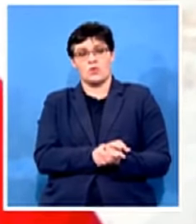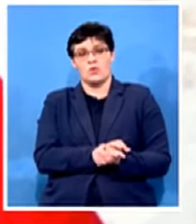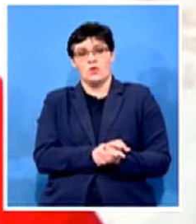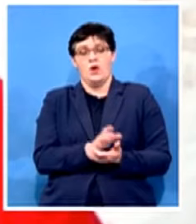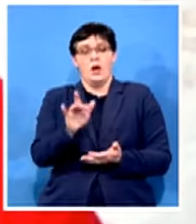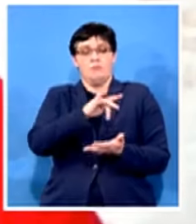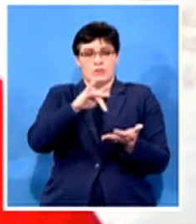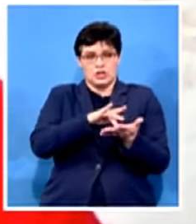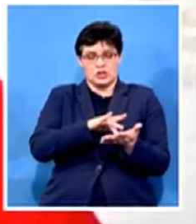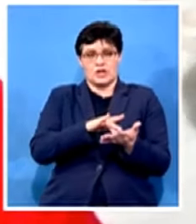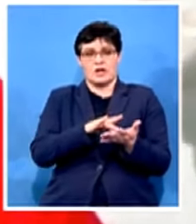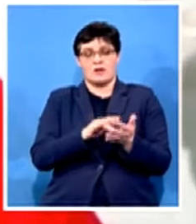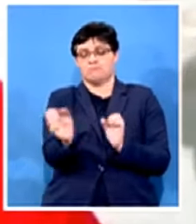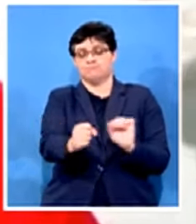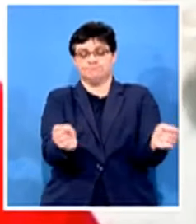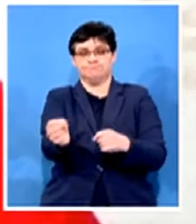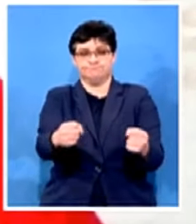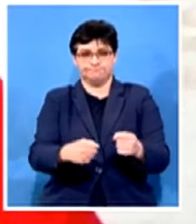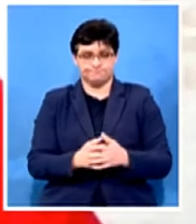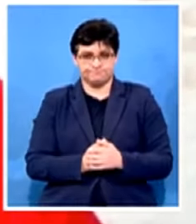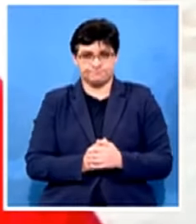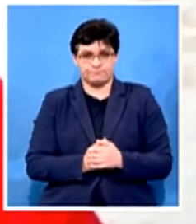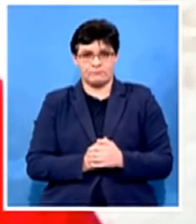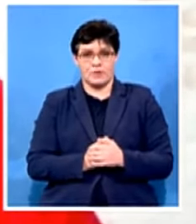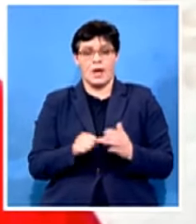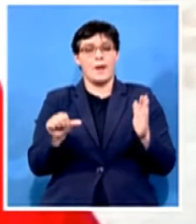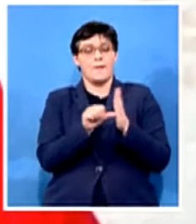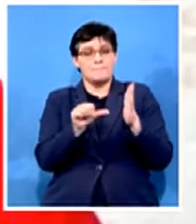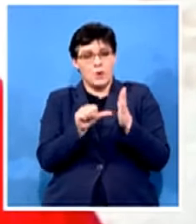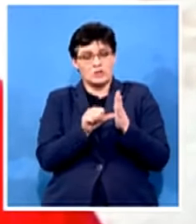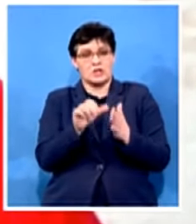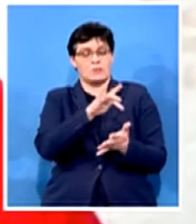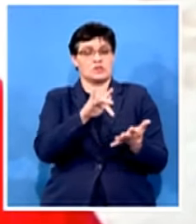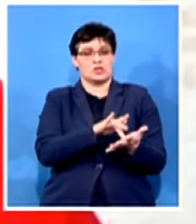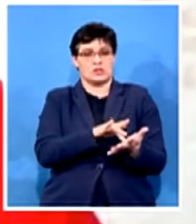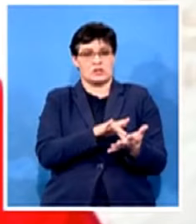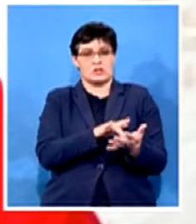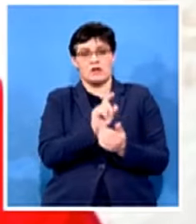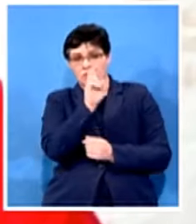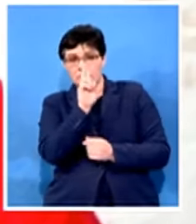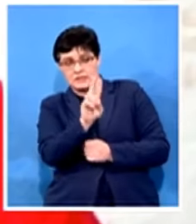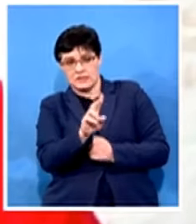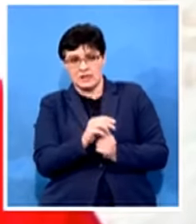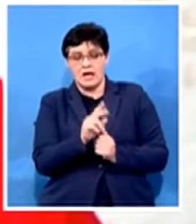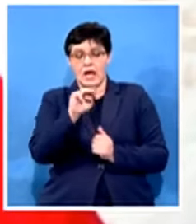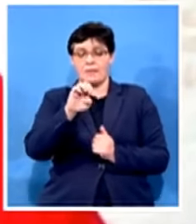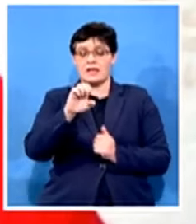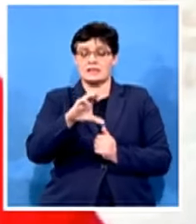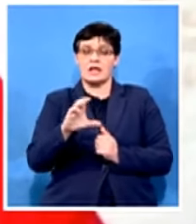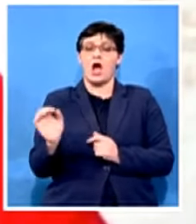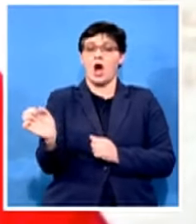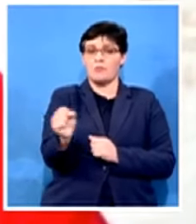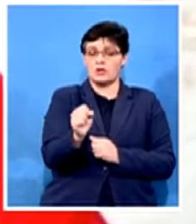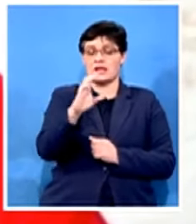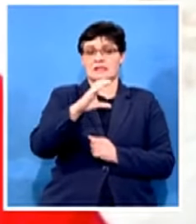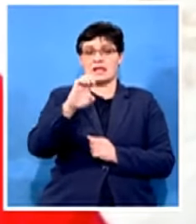a critical posts to that effect you will realize that the msc appointed uh ceos in most of the hospitals which did